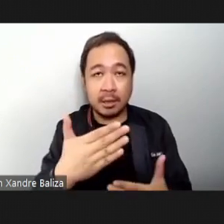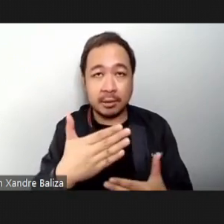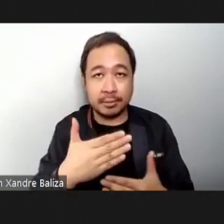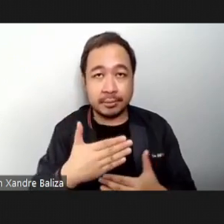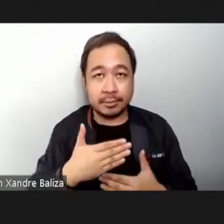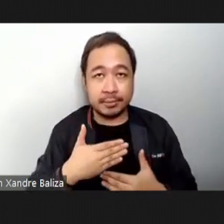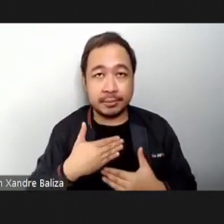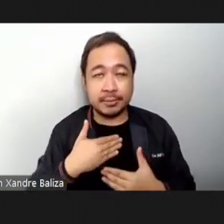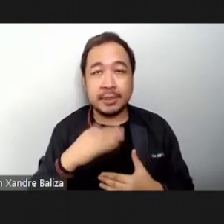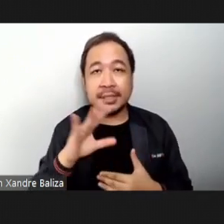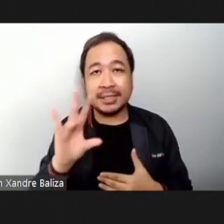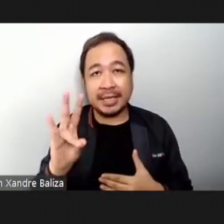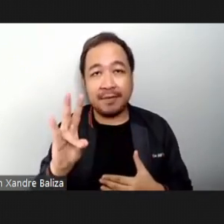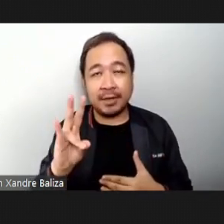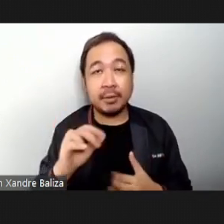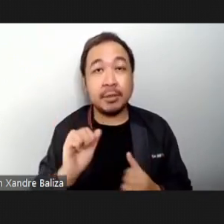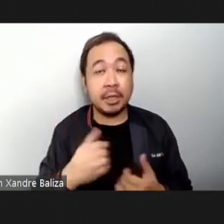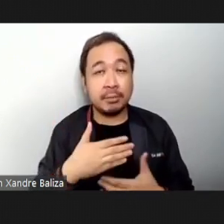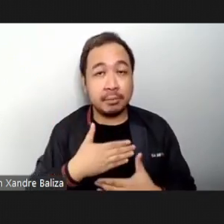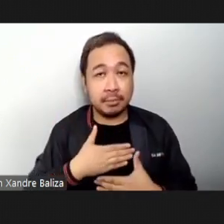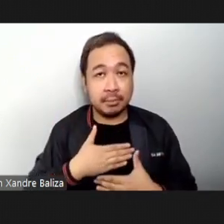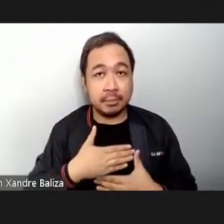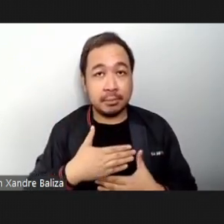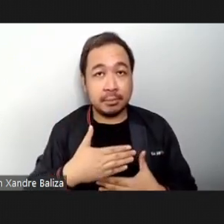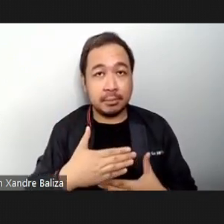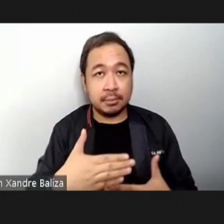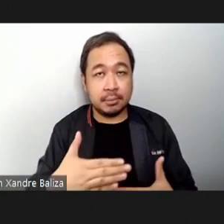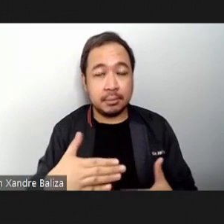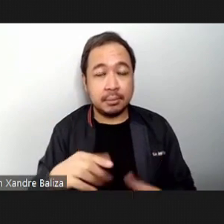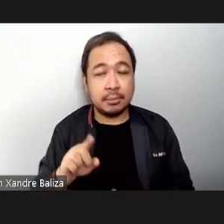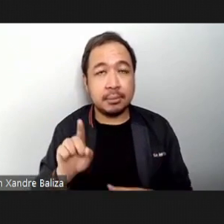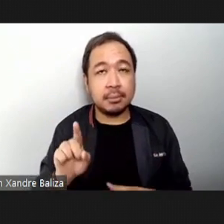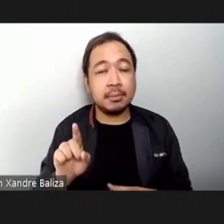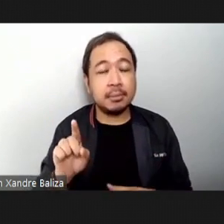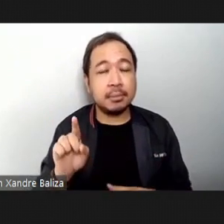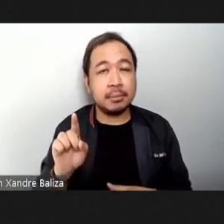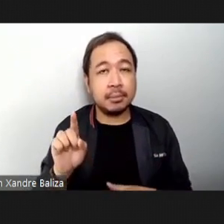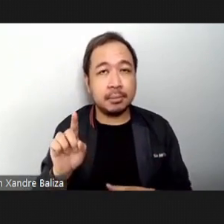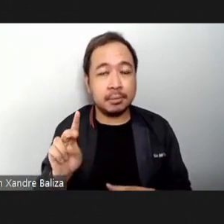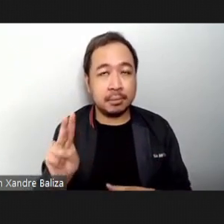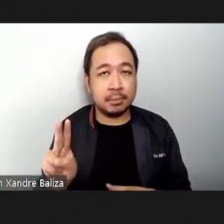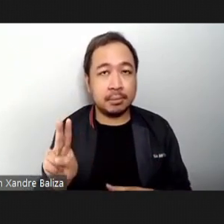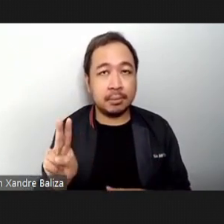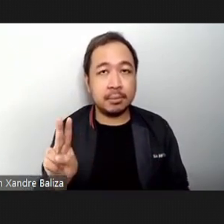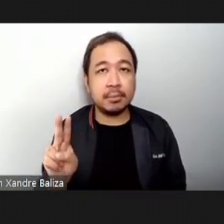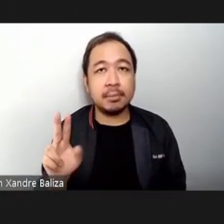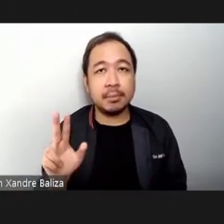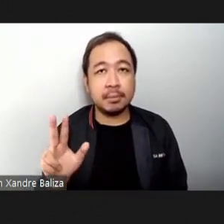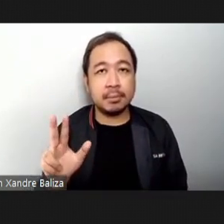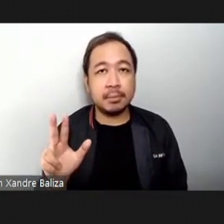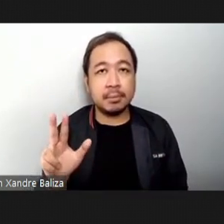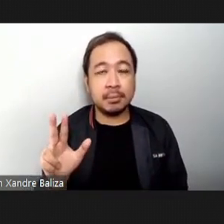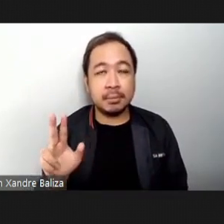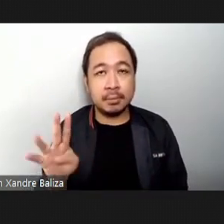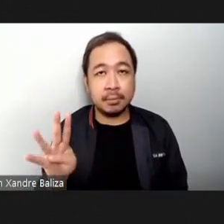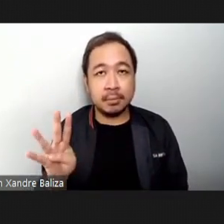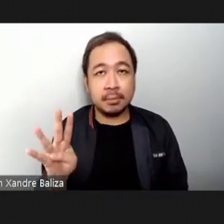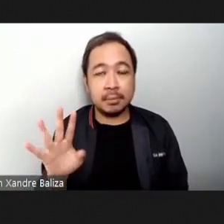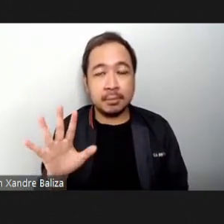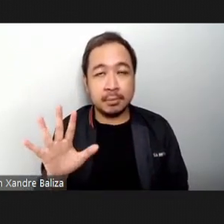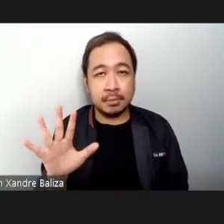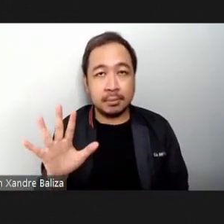now So breathe in for five One Two Three Four